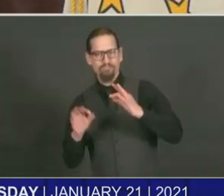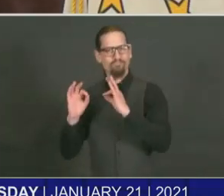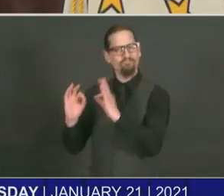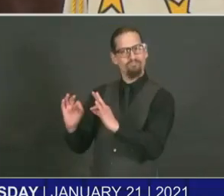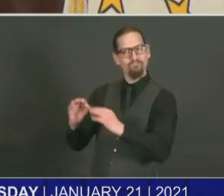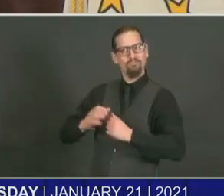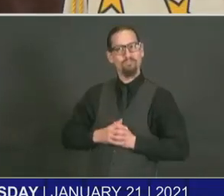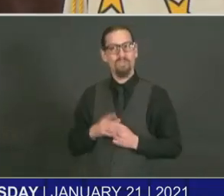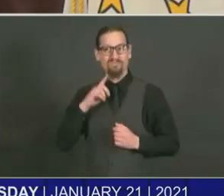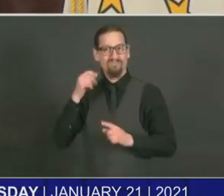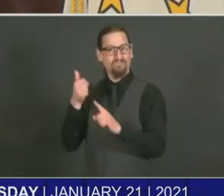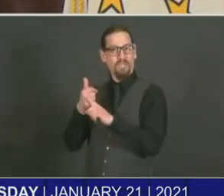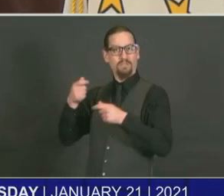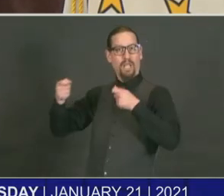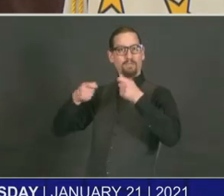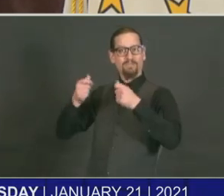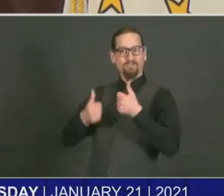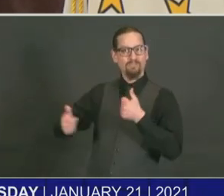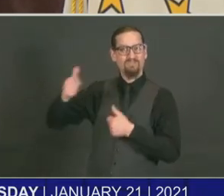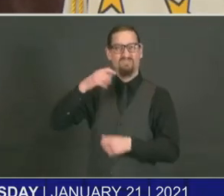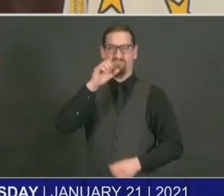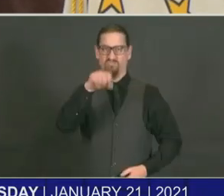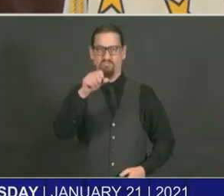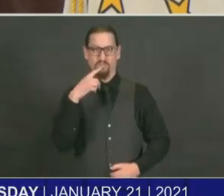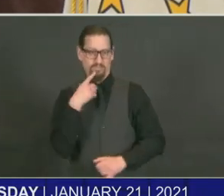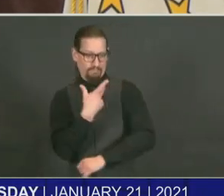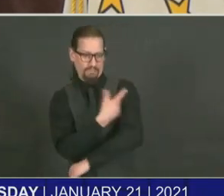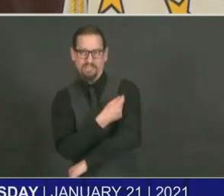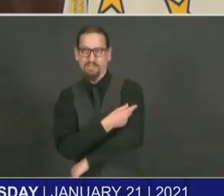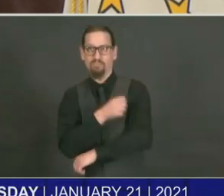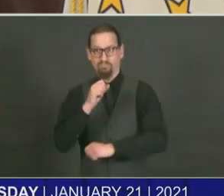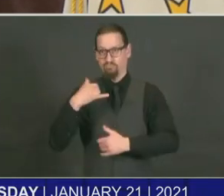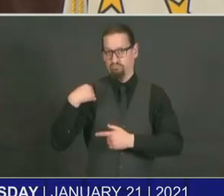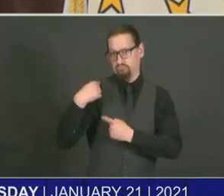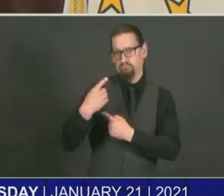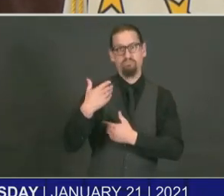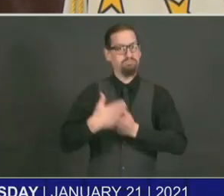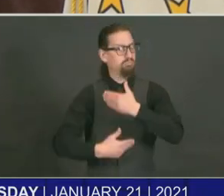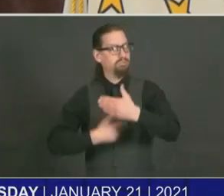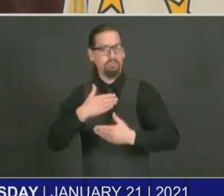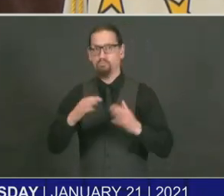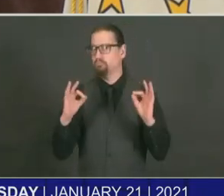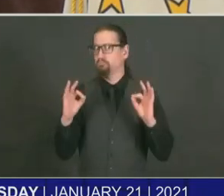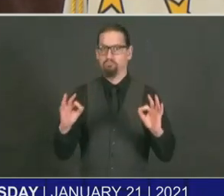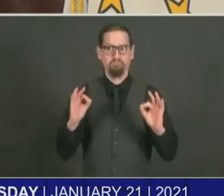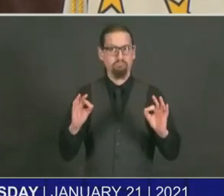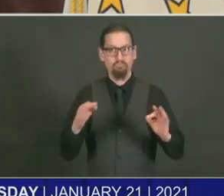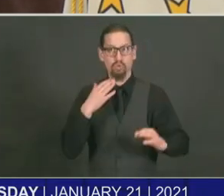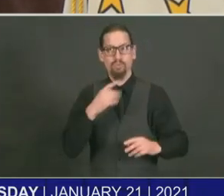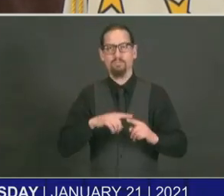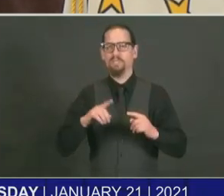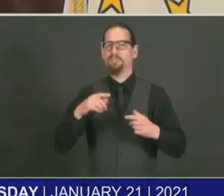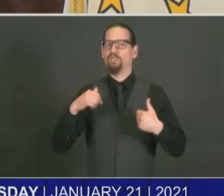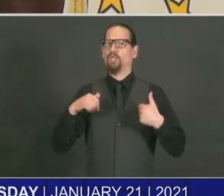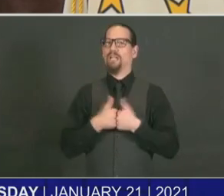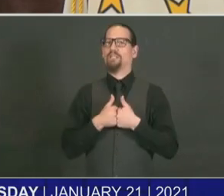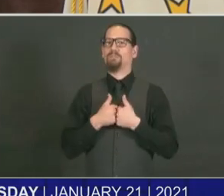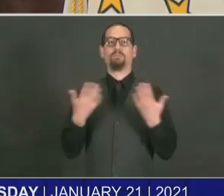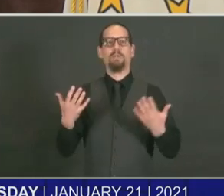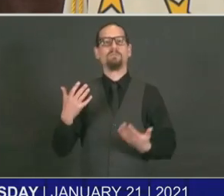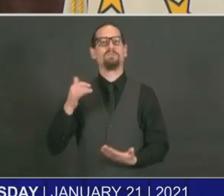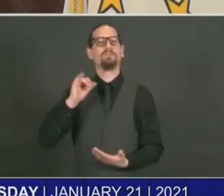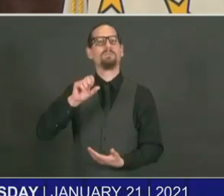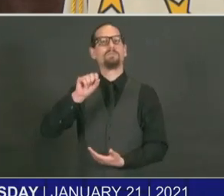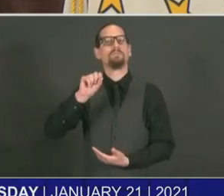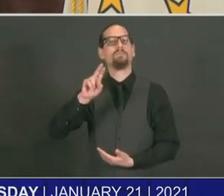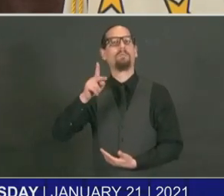with our vaccine campaign. The biggest challenge we face right now is lack of supply. We are not getting a lot of vaccine here in